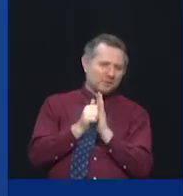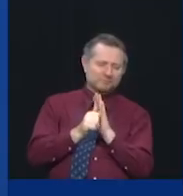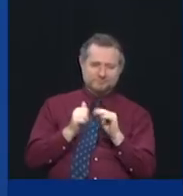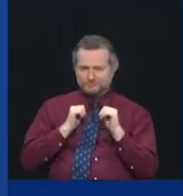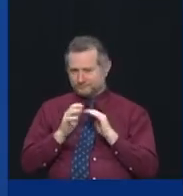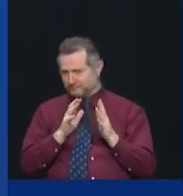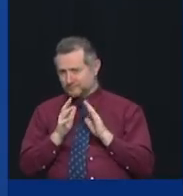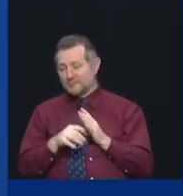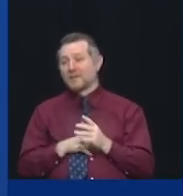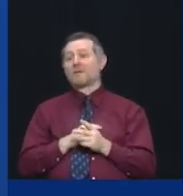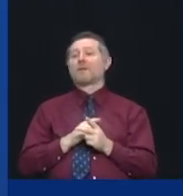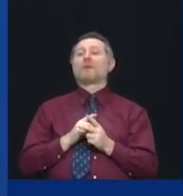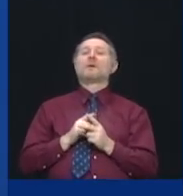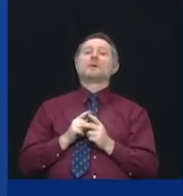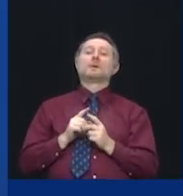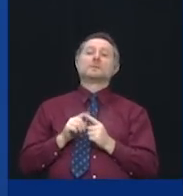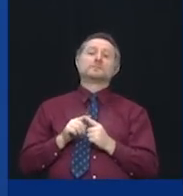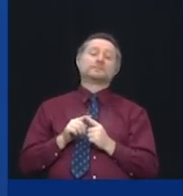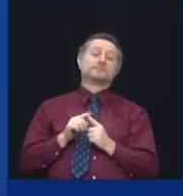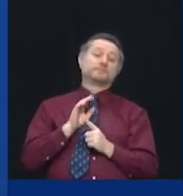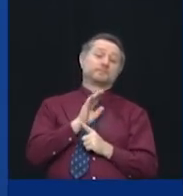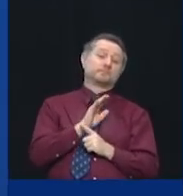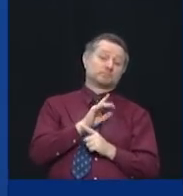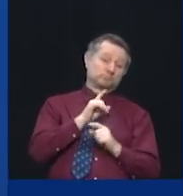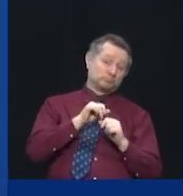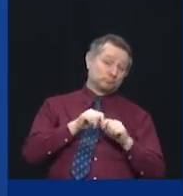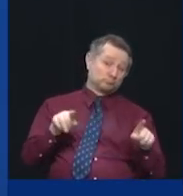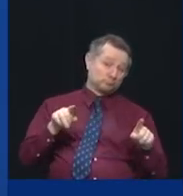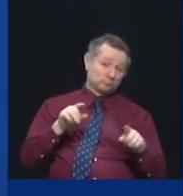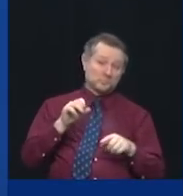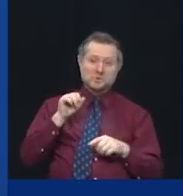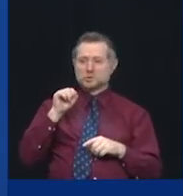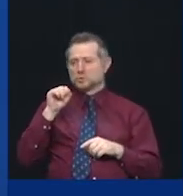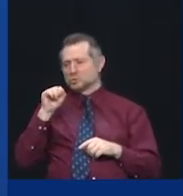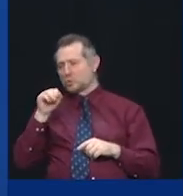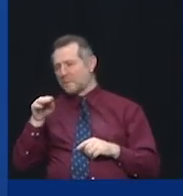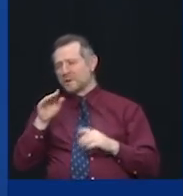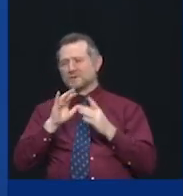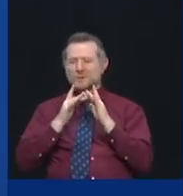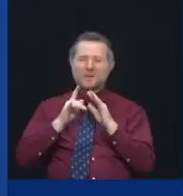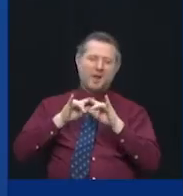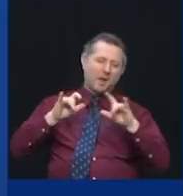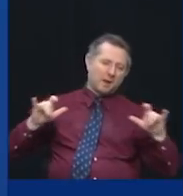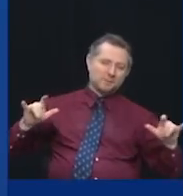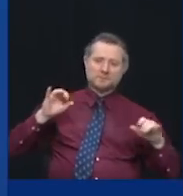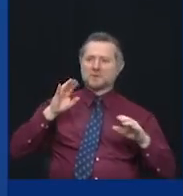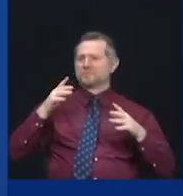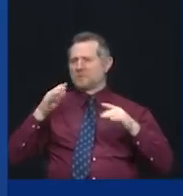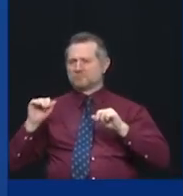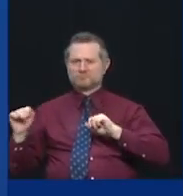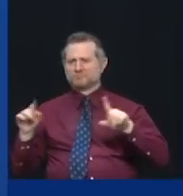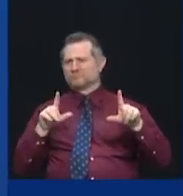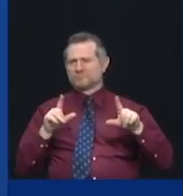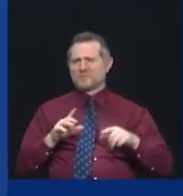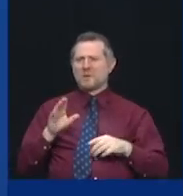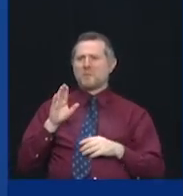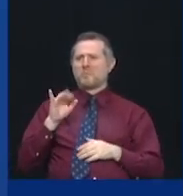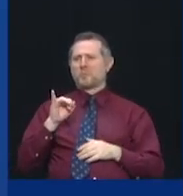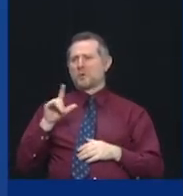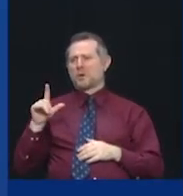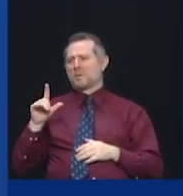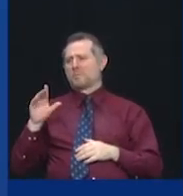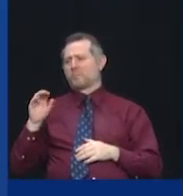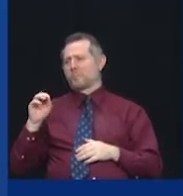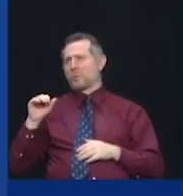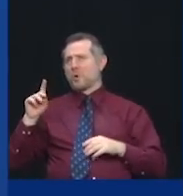media, including social media, including on billboards, etc. But I think they communicate our message. I want to thank